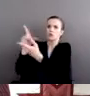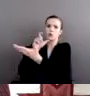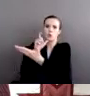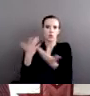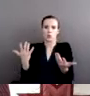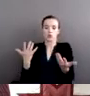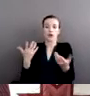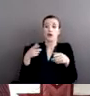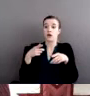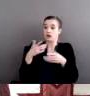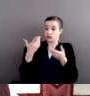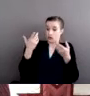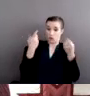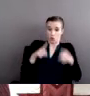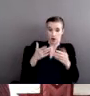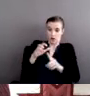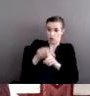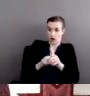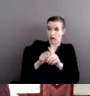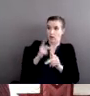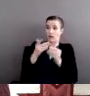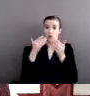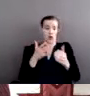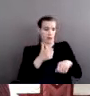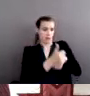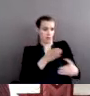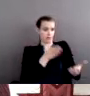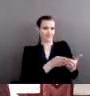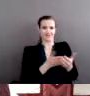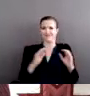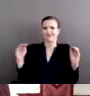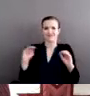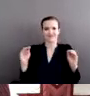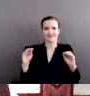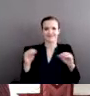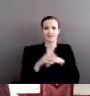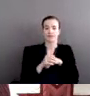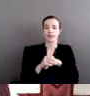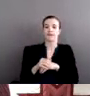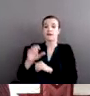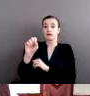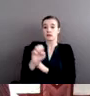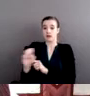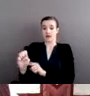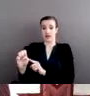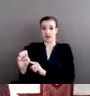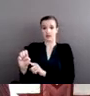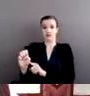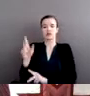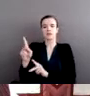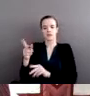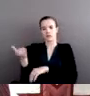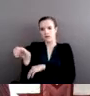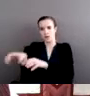But removal didn't just take place in the southeast. There are stories of removal across the continent.